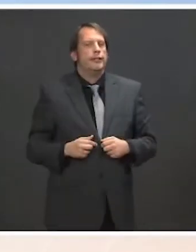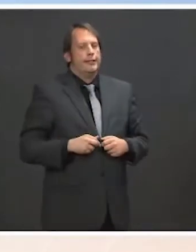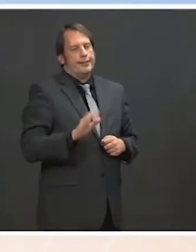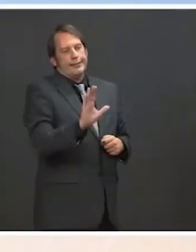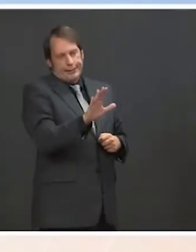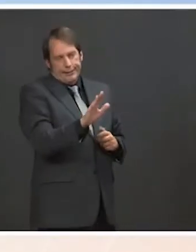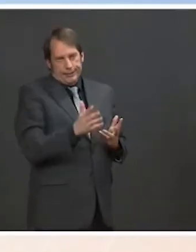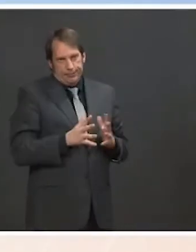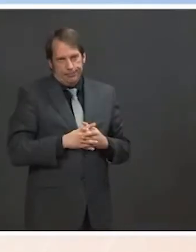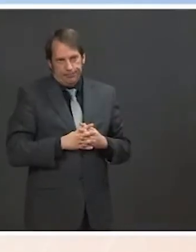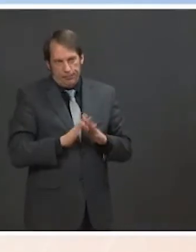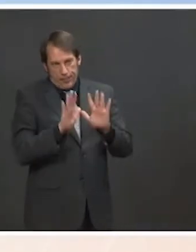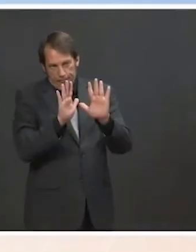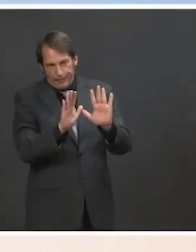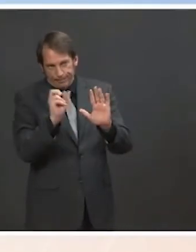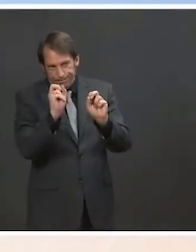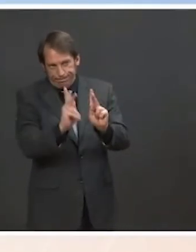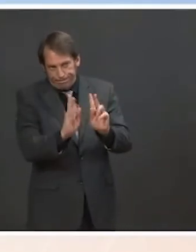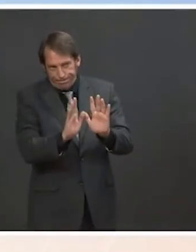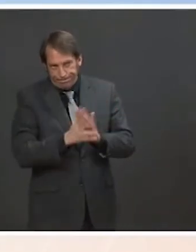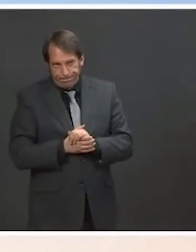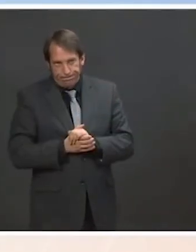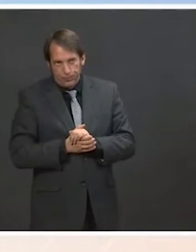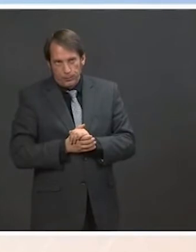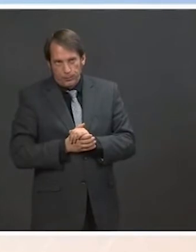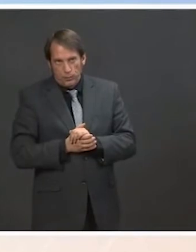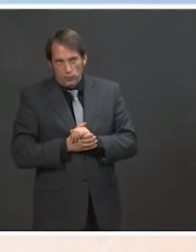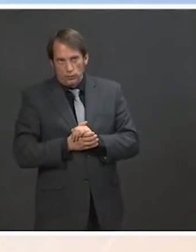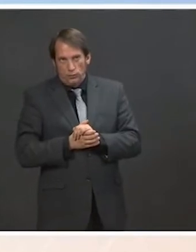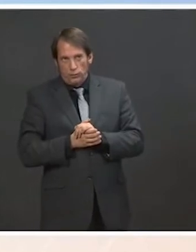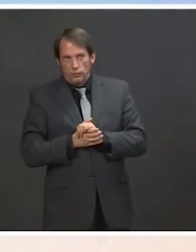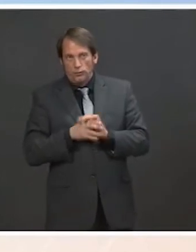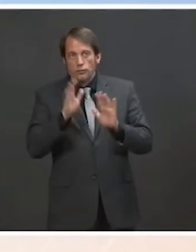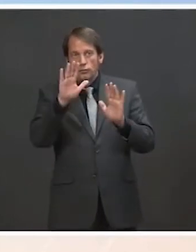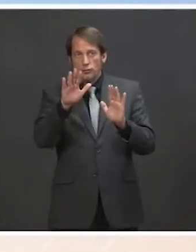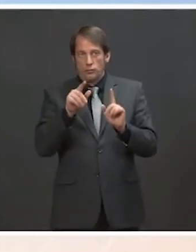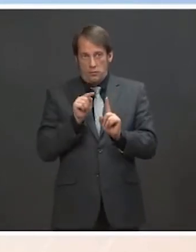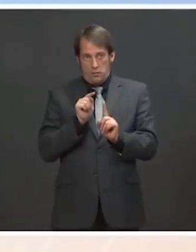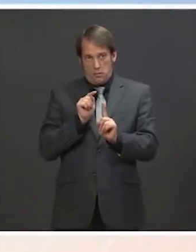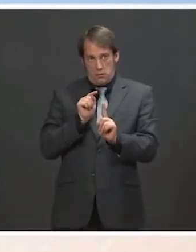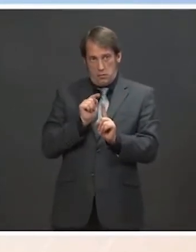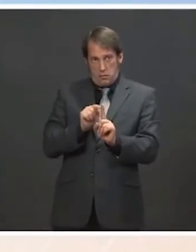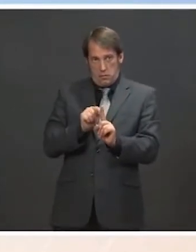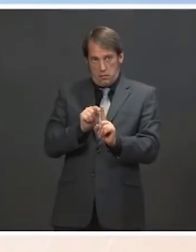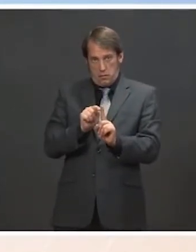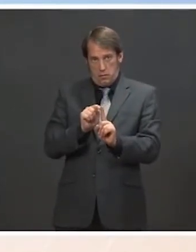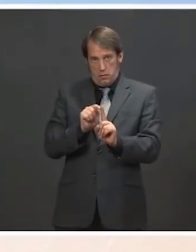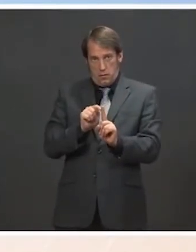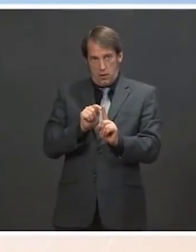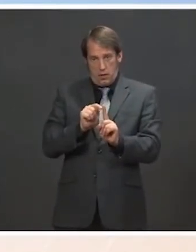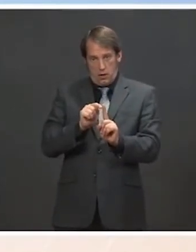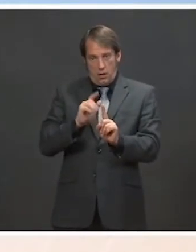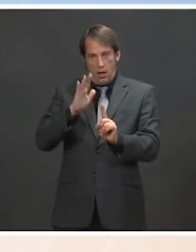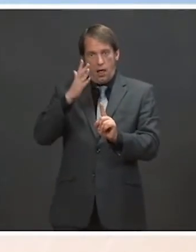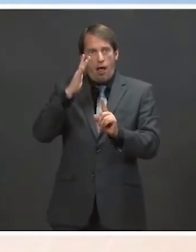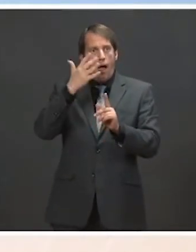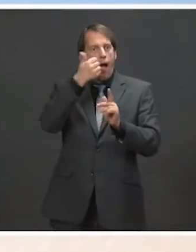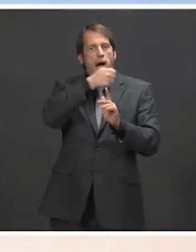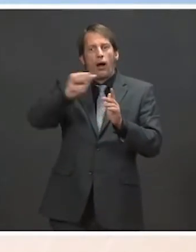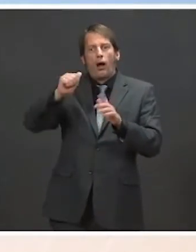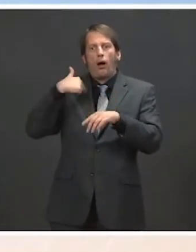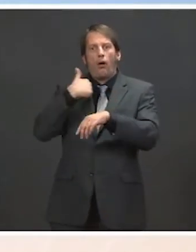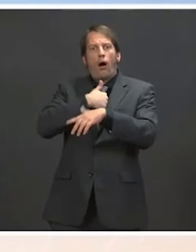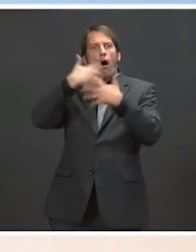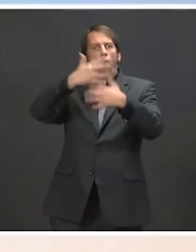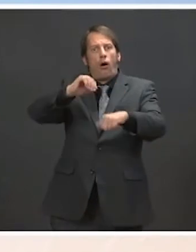question, I'm not aware of any linkage or plans to pull that back. Obviously, this was a reaction to what we felt were